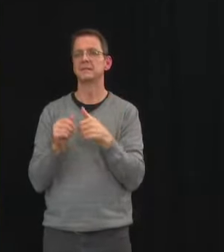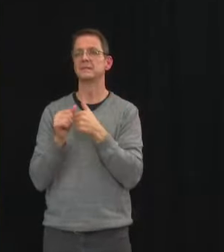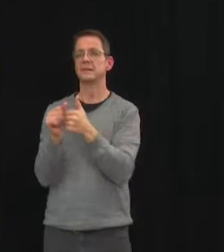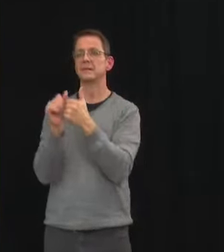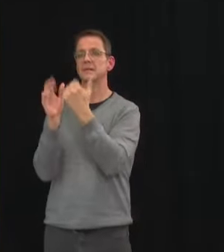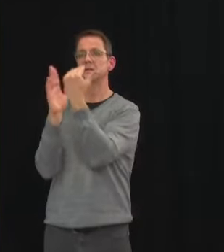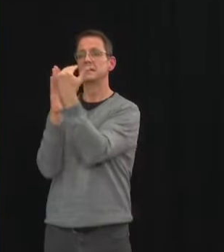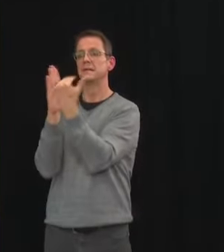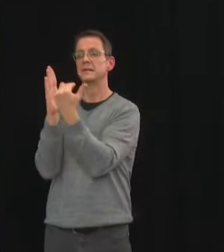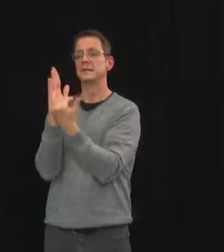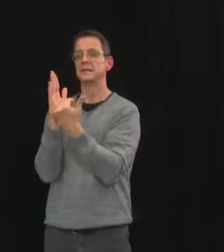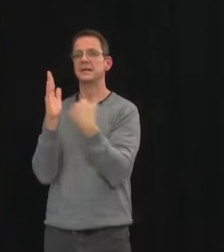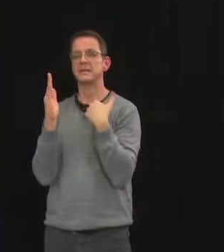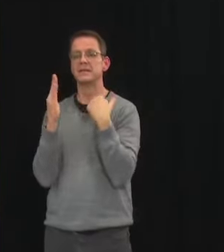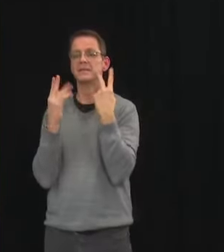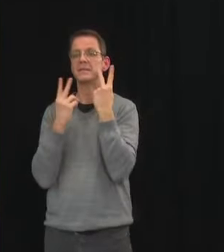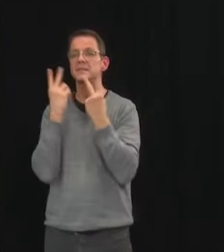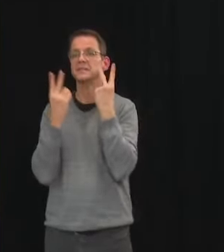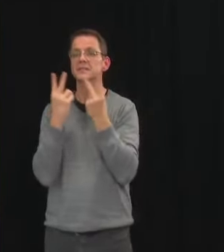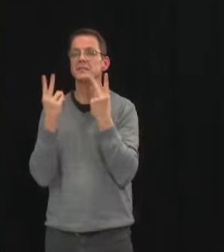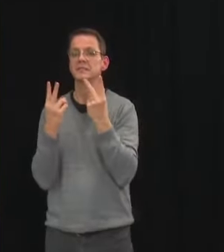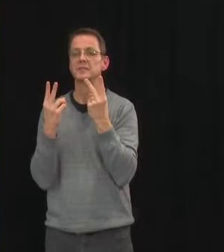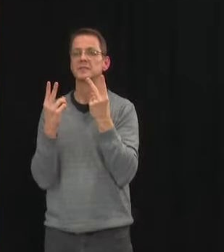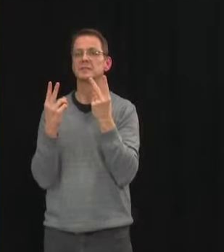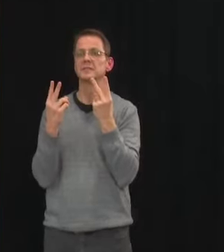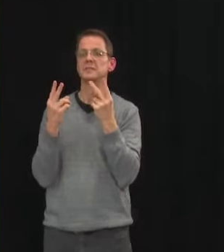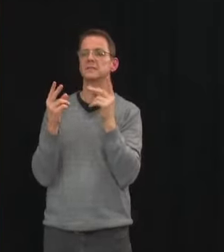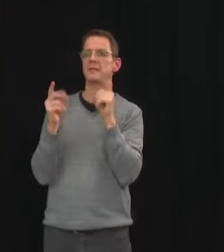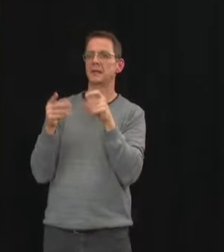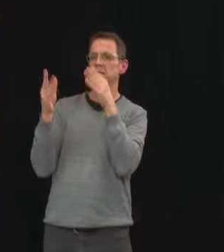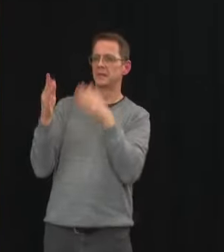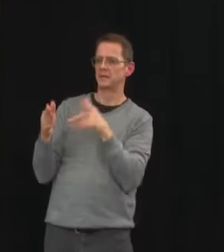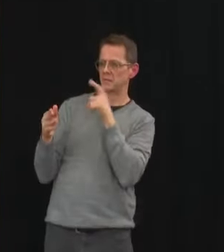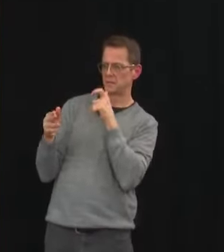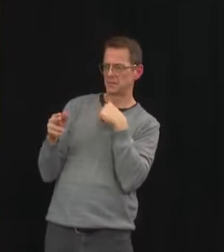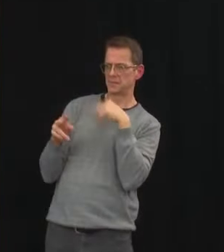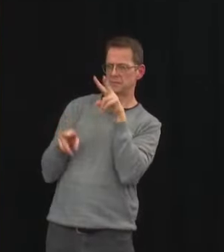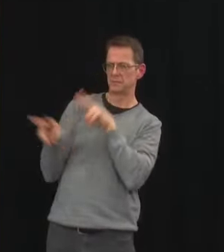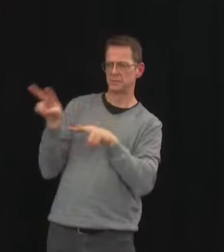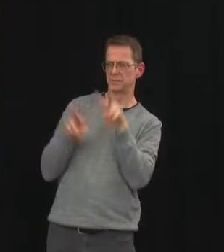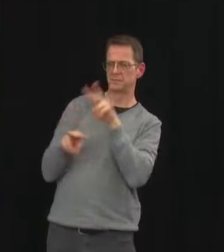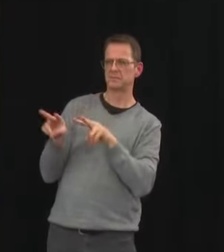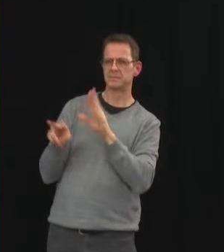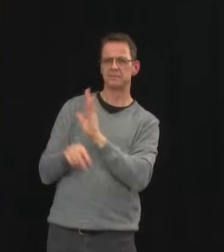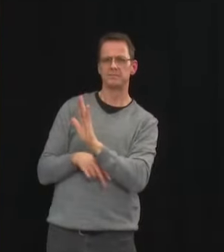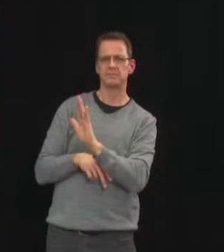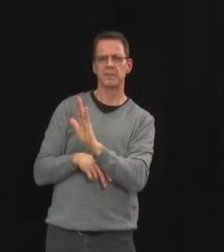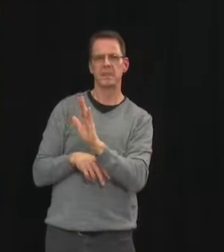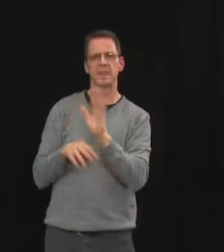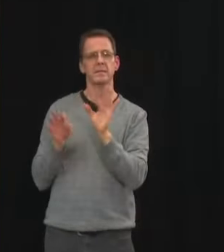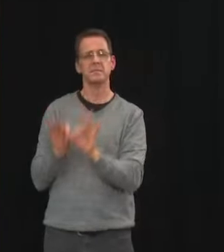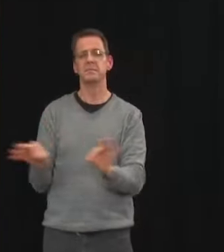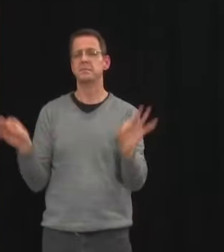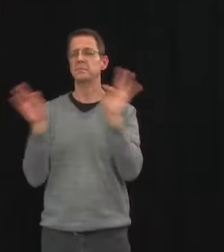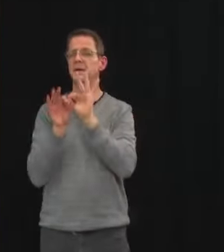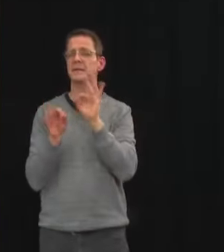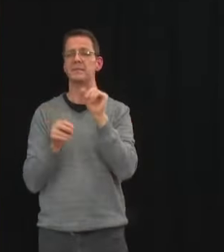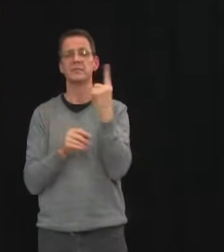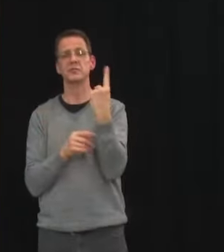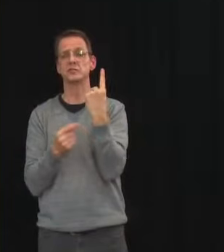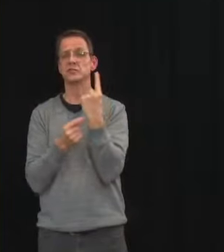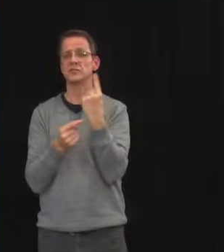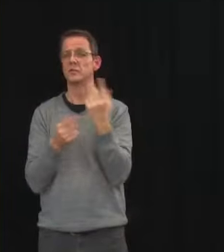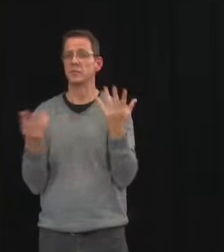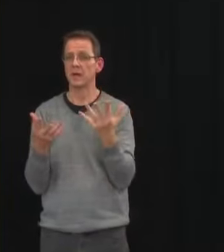time we just are wanting to get that additional evidence about the impact of the vaccine on the ability for transmission to happen before we make any